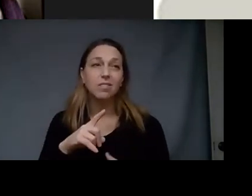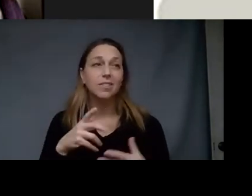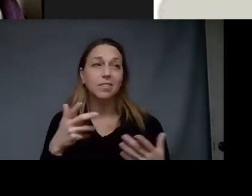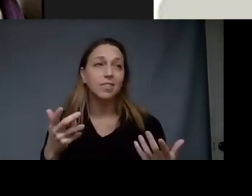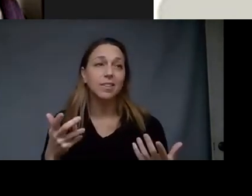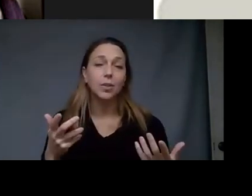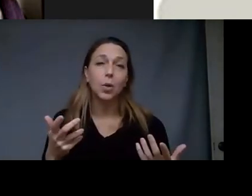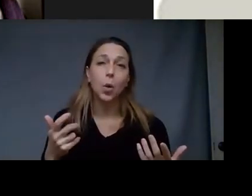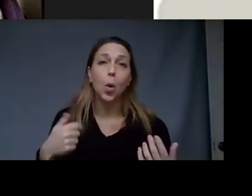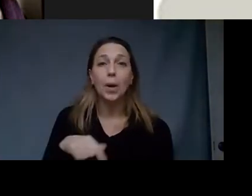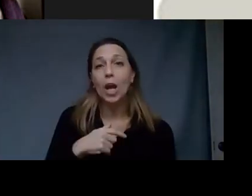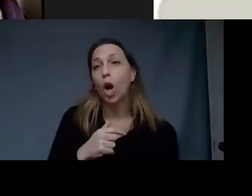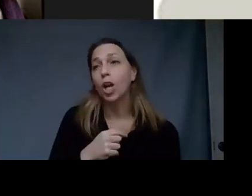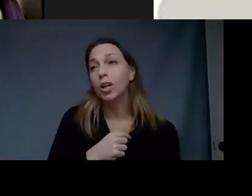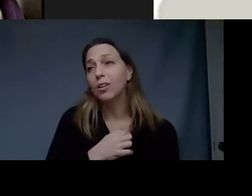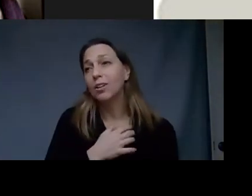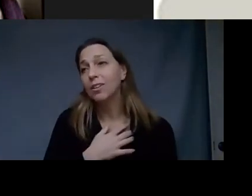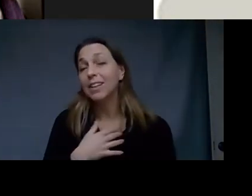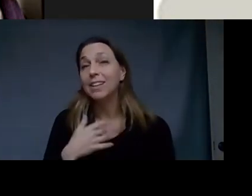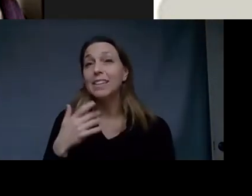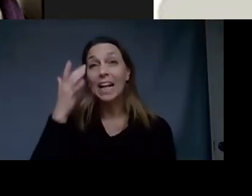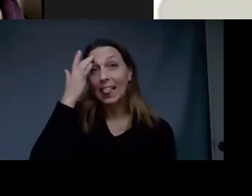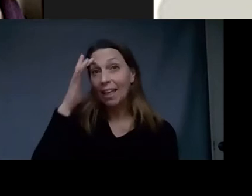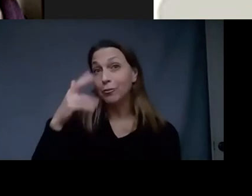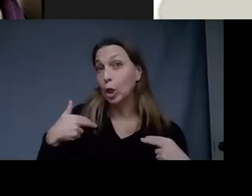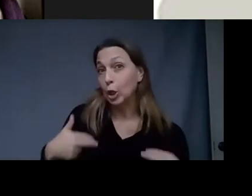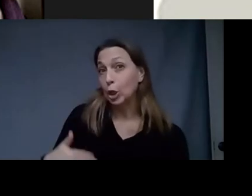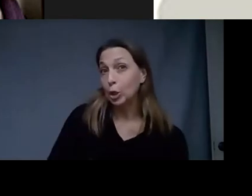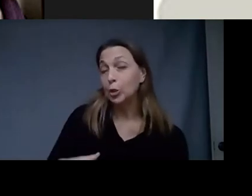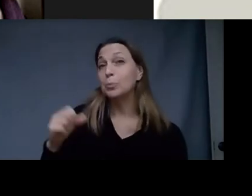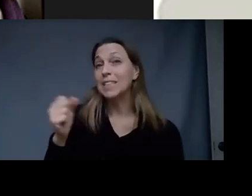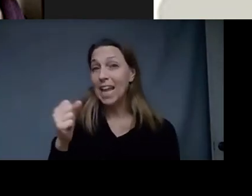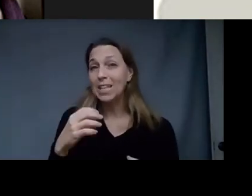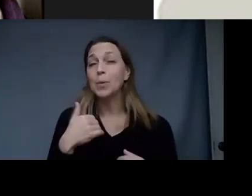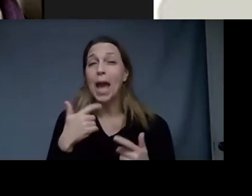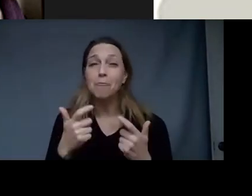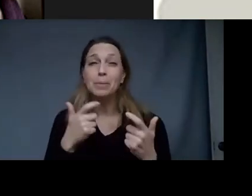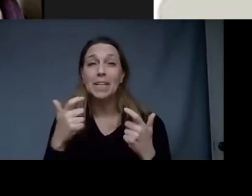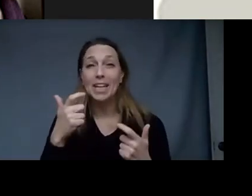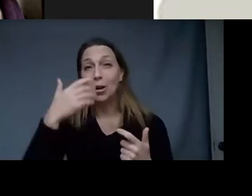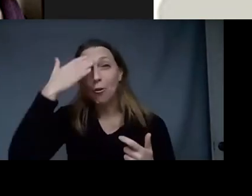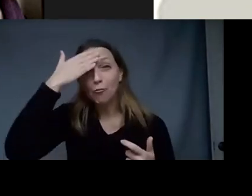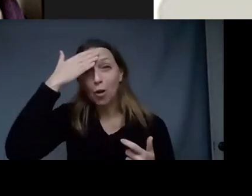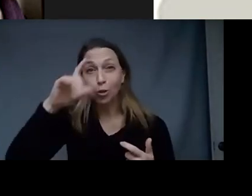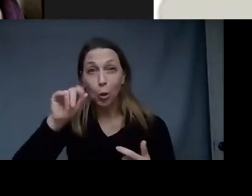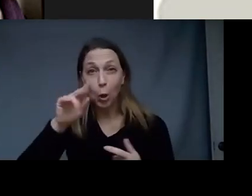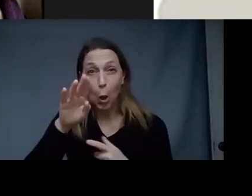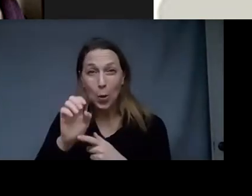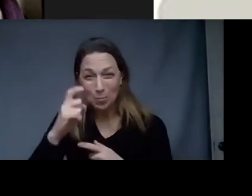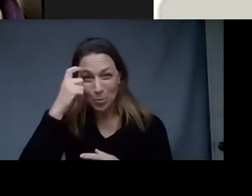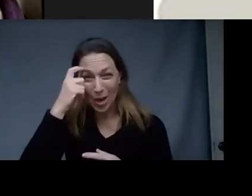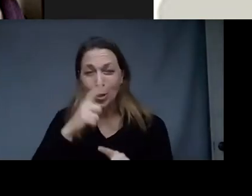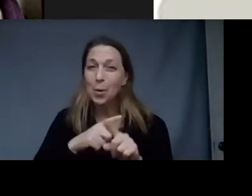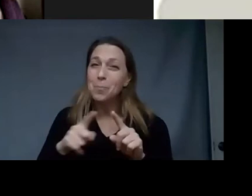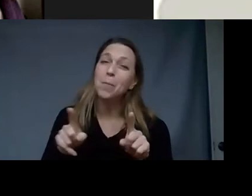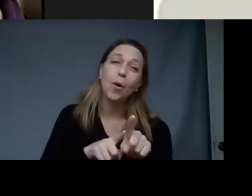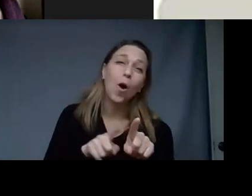clever humans with big frontal lobes but we're also like